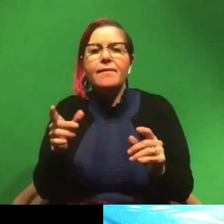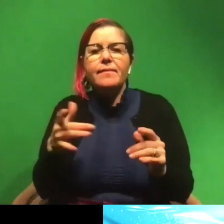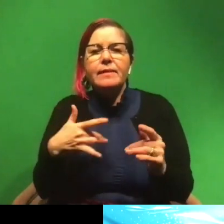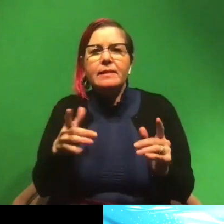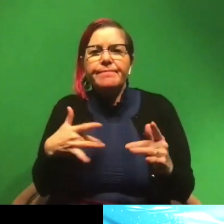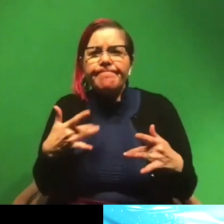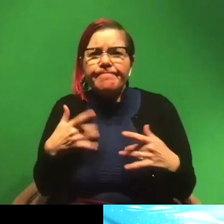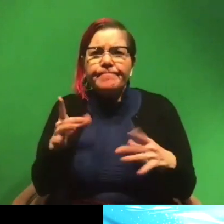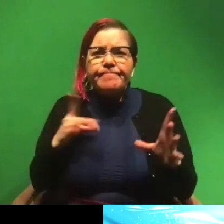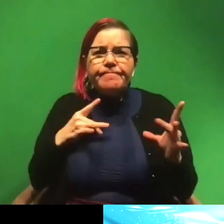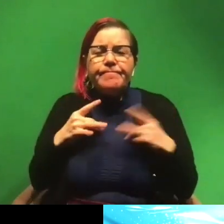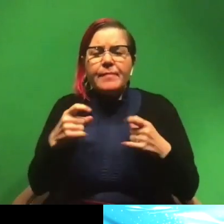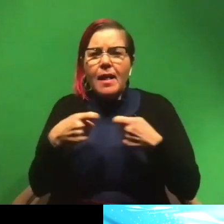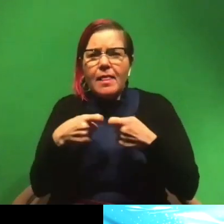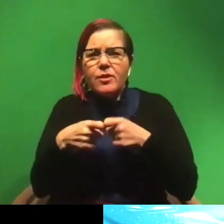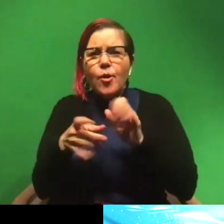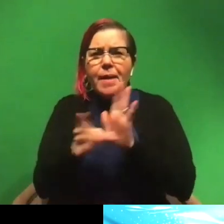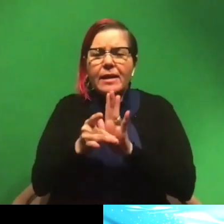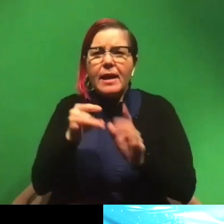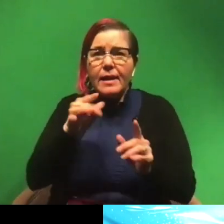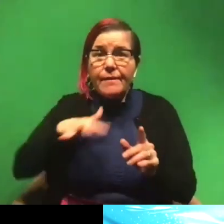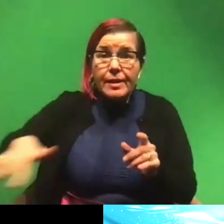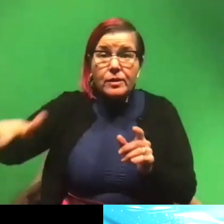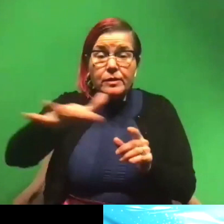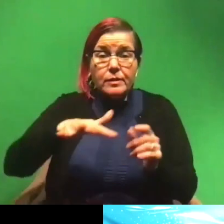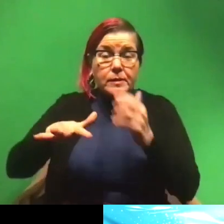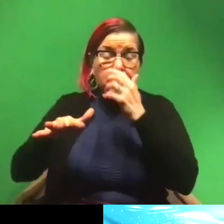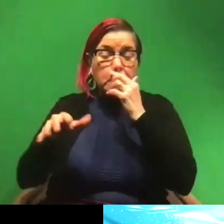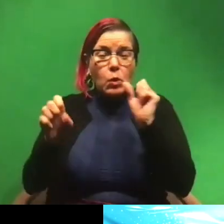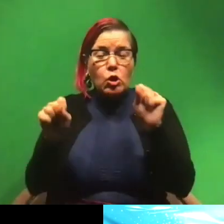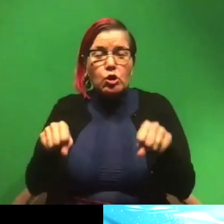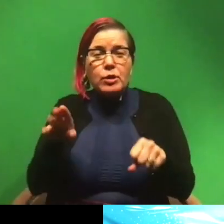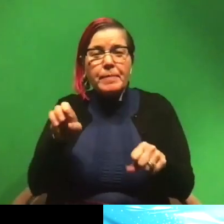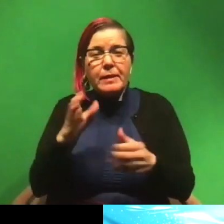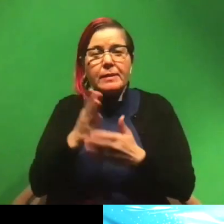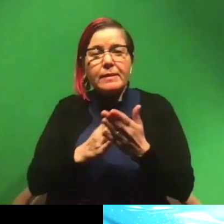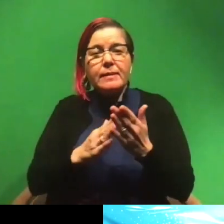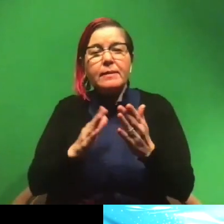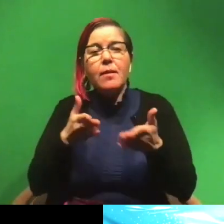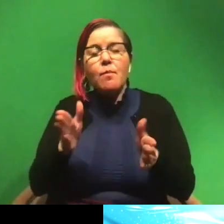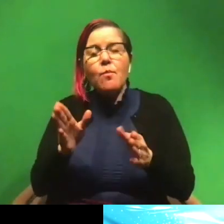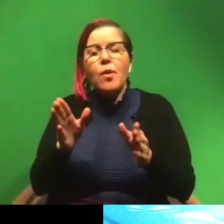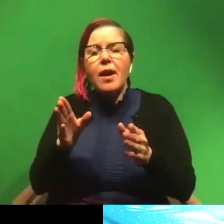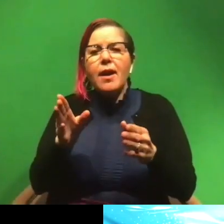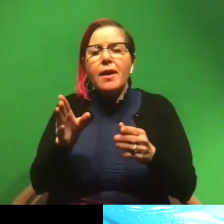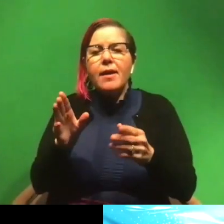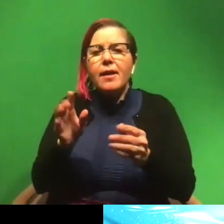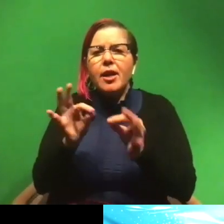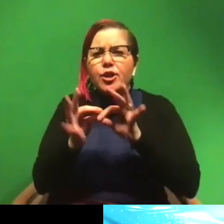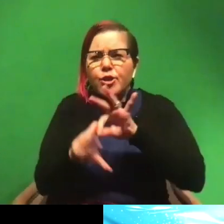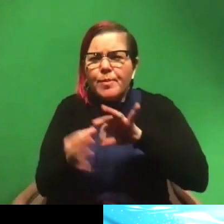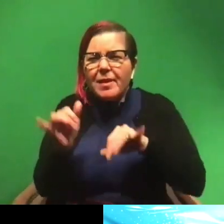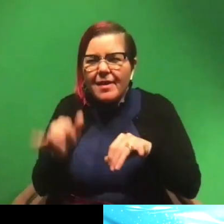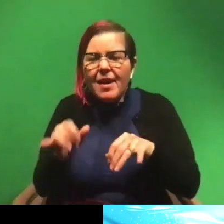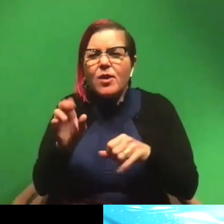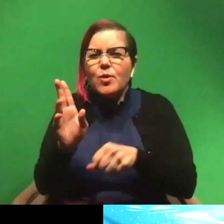sensing electromagnetic magnetic fields. So they could be in some way manipulating that or interpreting it in